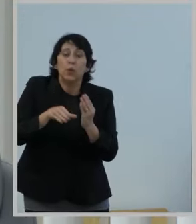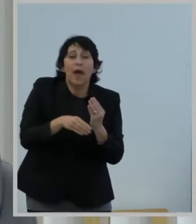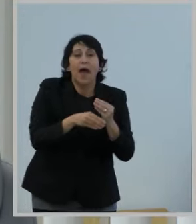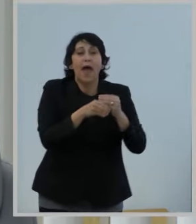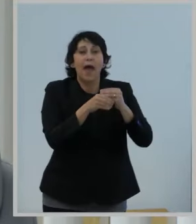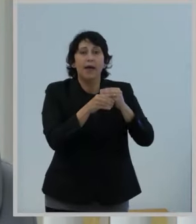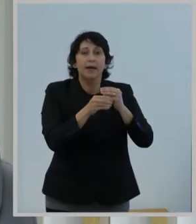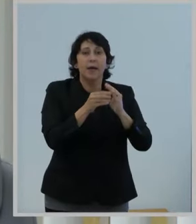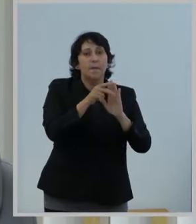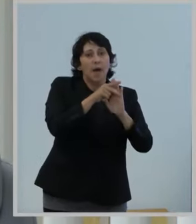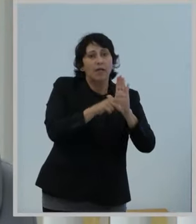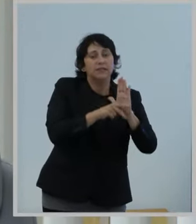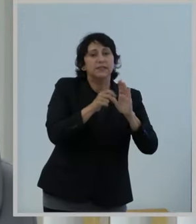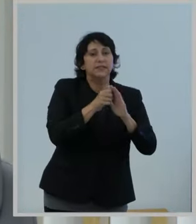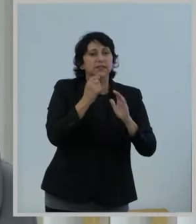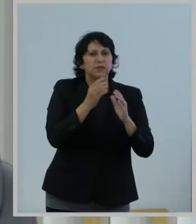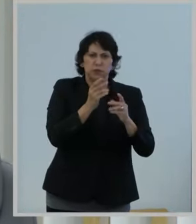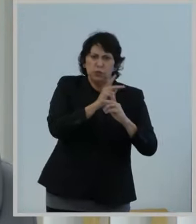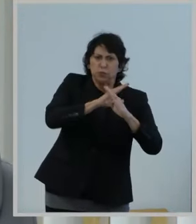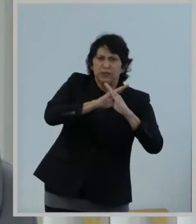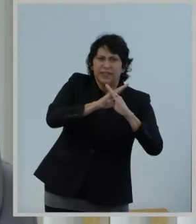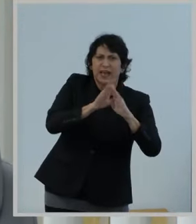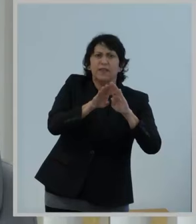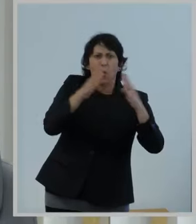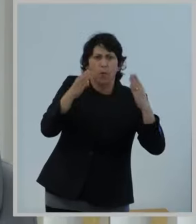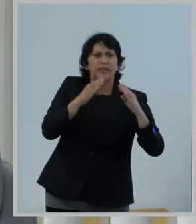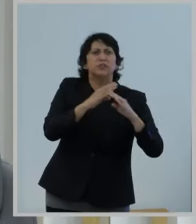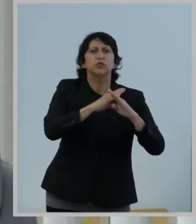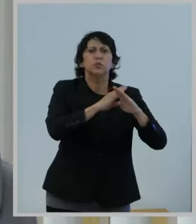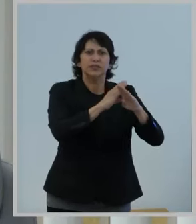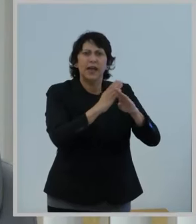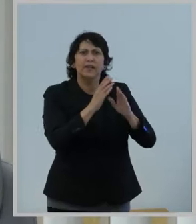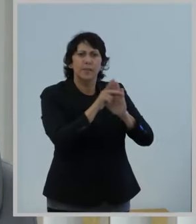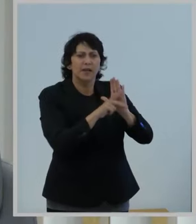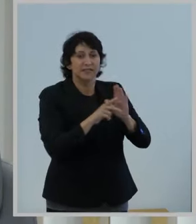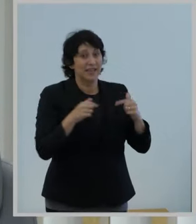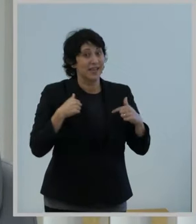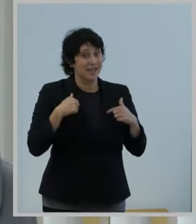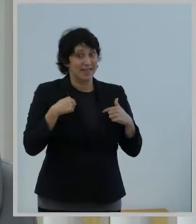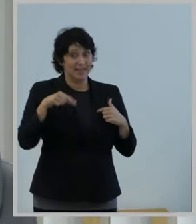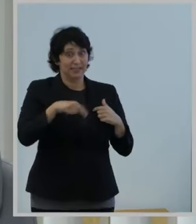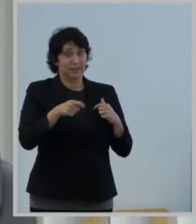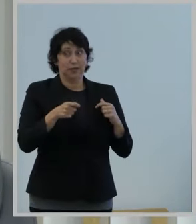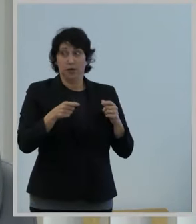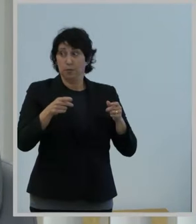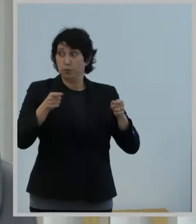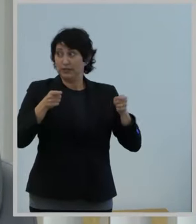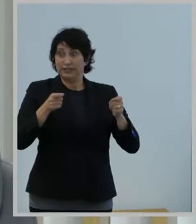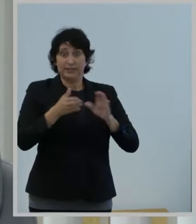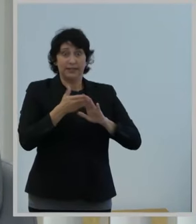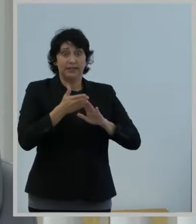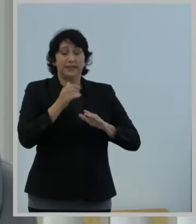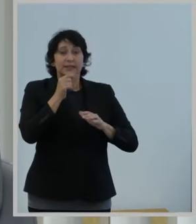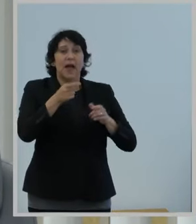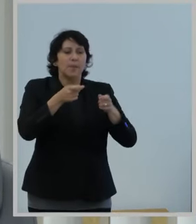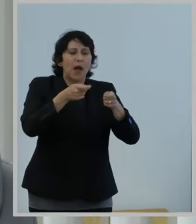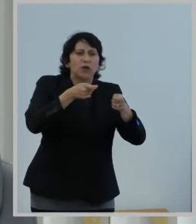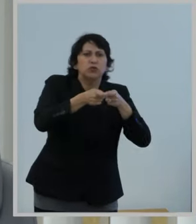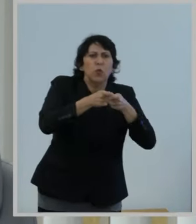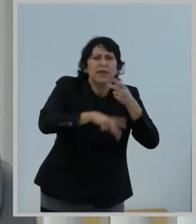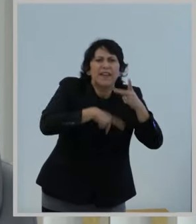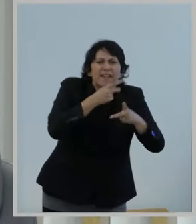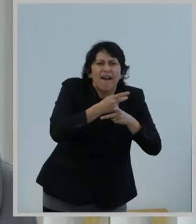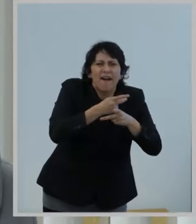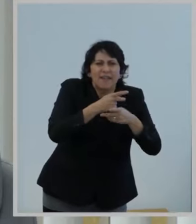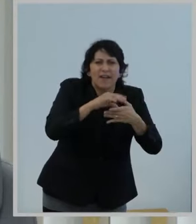openness and the integrity of these same networks. This proceeding is not about controlling Internet content. It is not